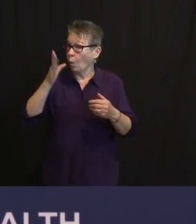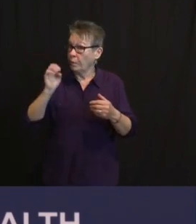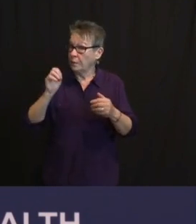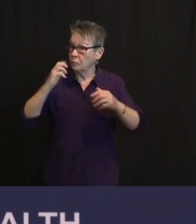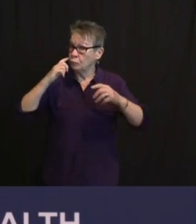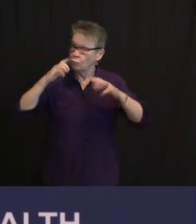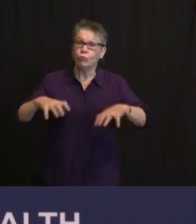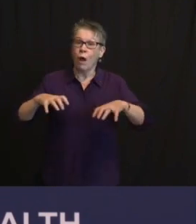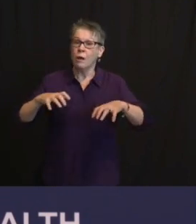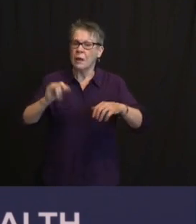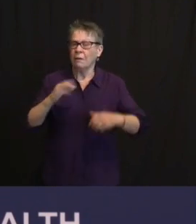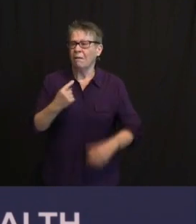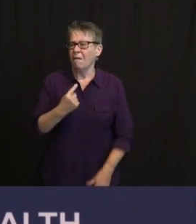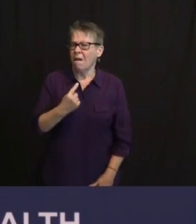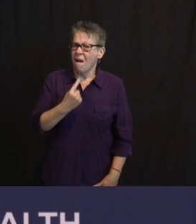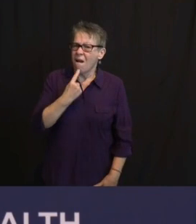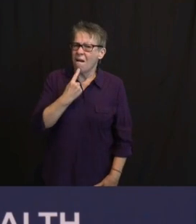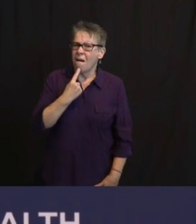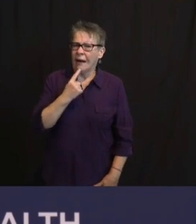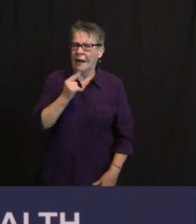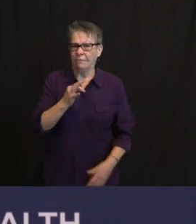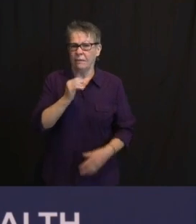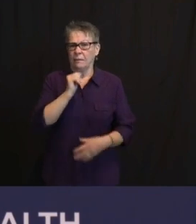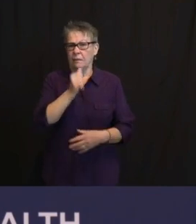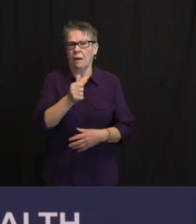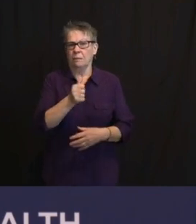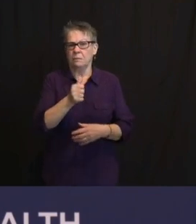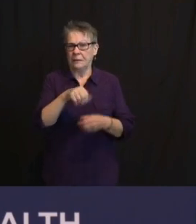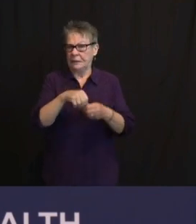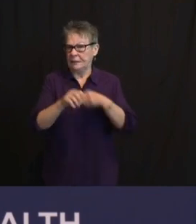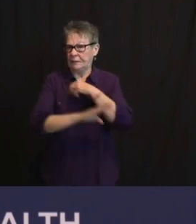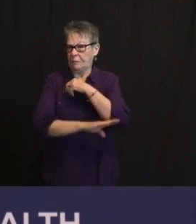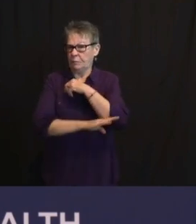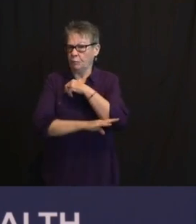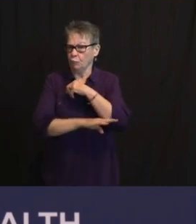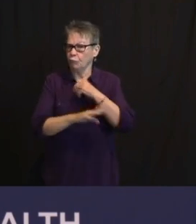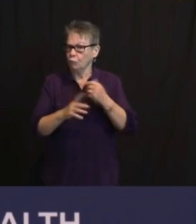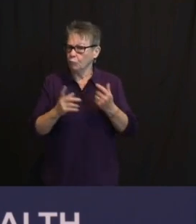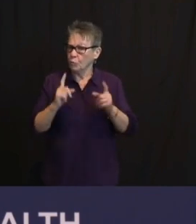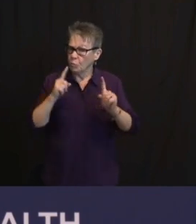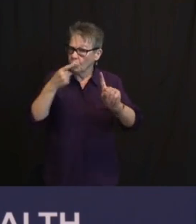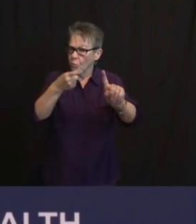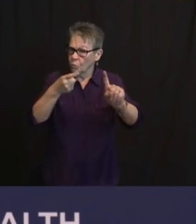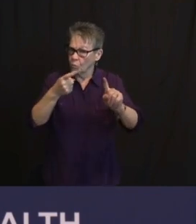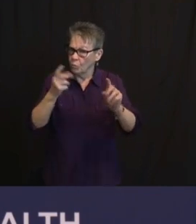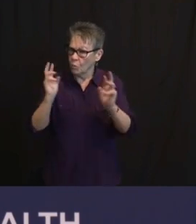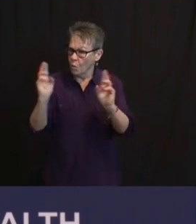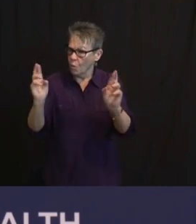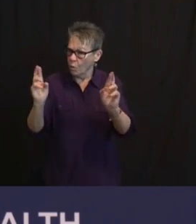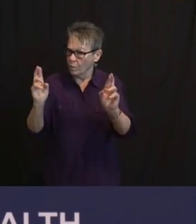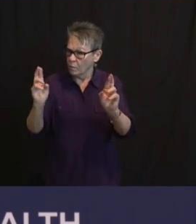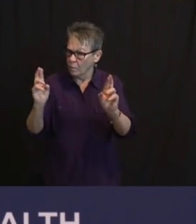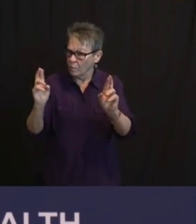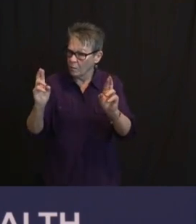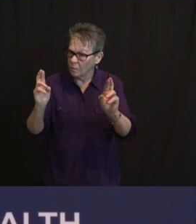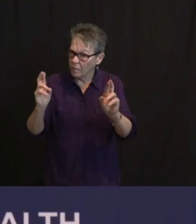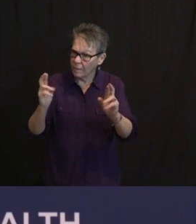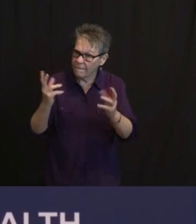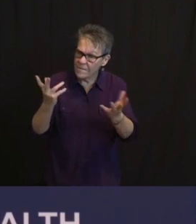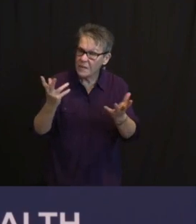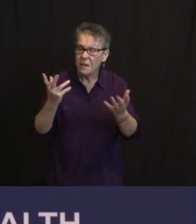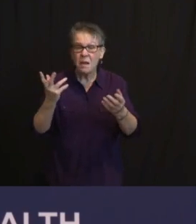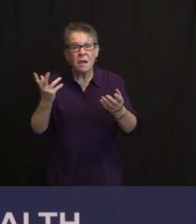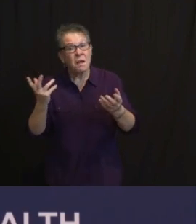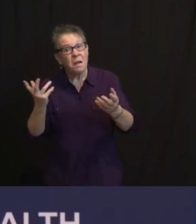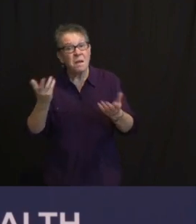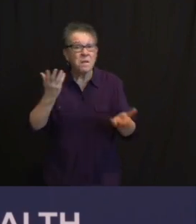GETTING THERE, AT A MINIMUM IN A HYBRID FORMAT, BUT I HOPE EVEN MORE FULL IN PERSON, ASSUMING WE CAN DO IT SAFELY AND RESPONSIBLY. YOU